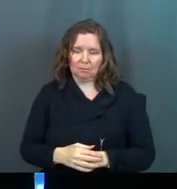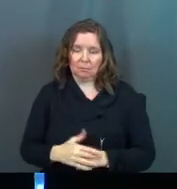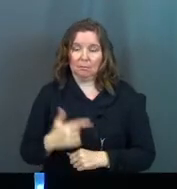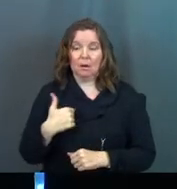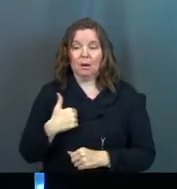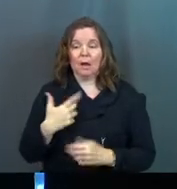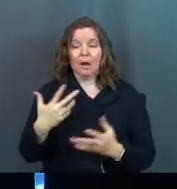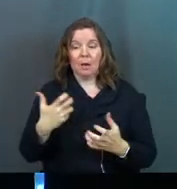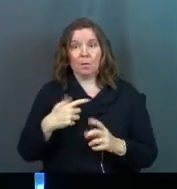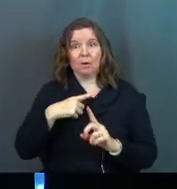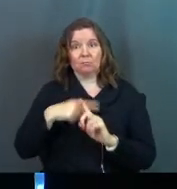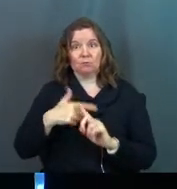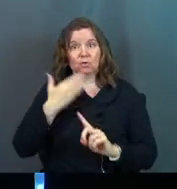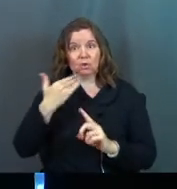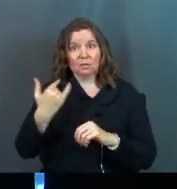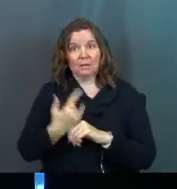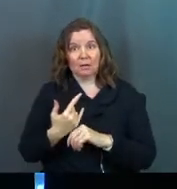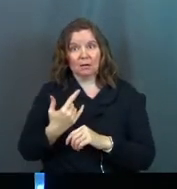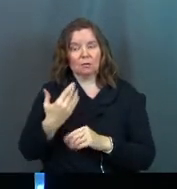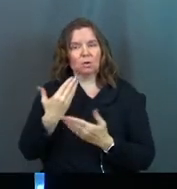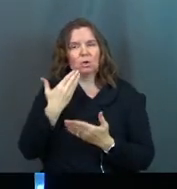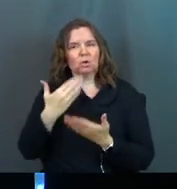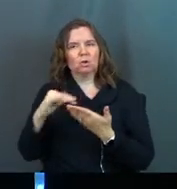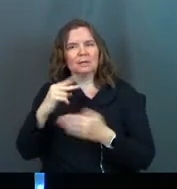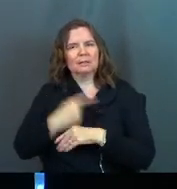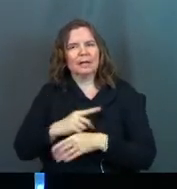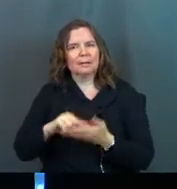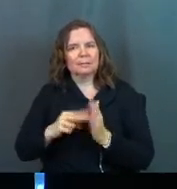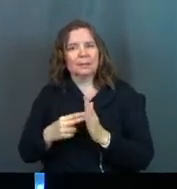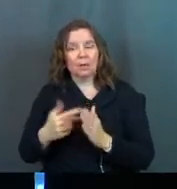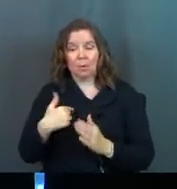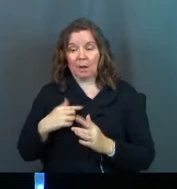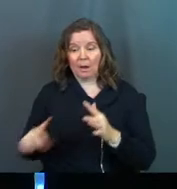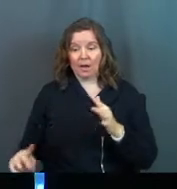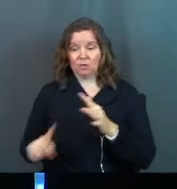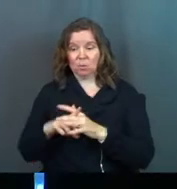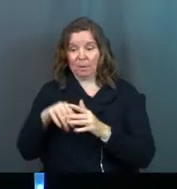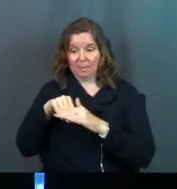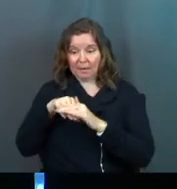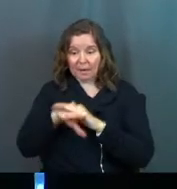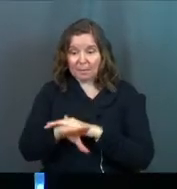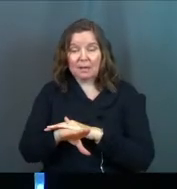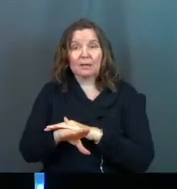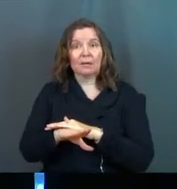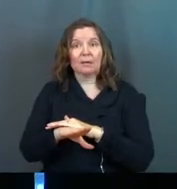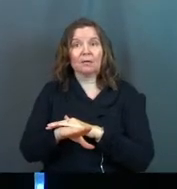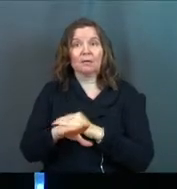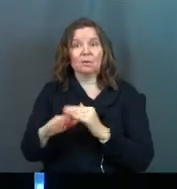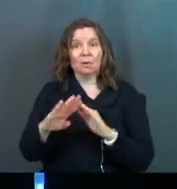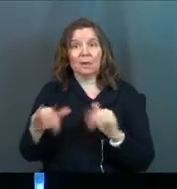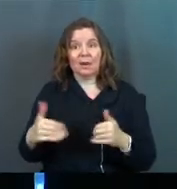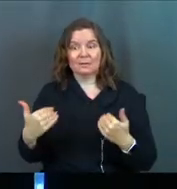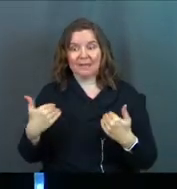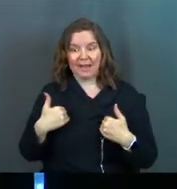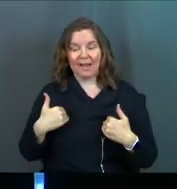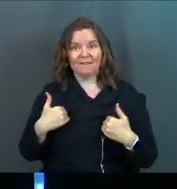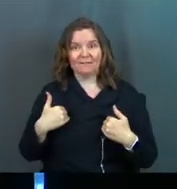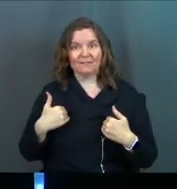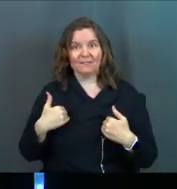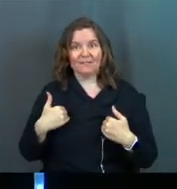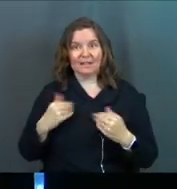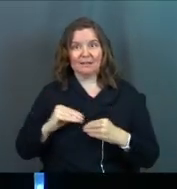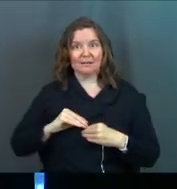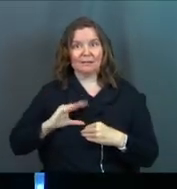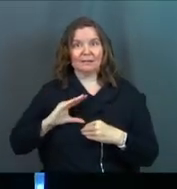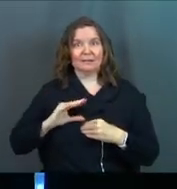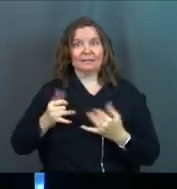possibly can. And you know what a good day is? A good day is me showing up at the back door, walking in from the garage, and having some in my